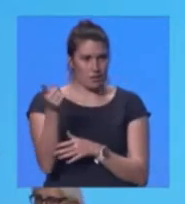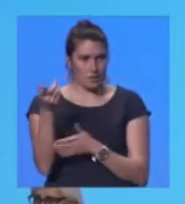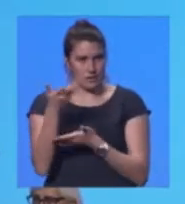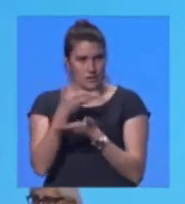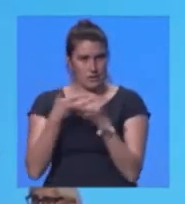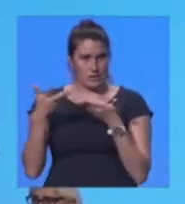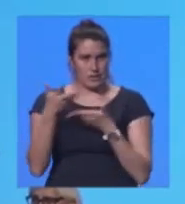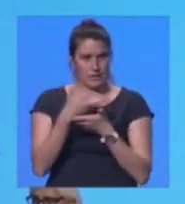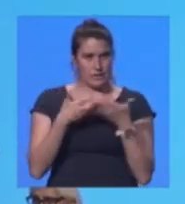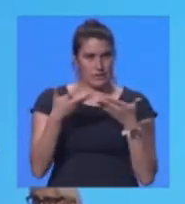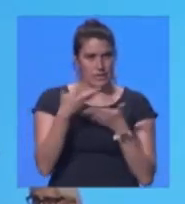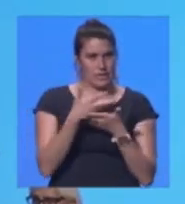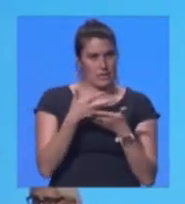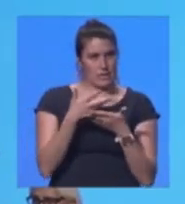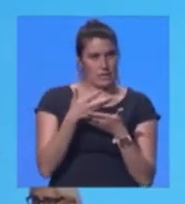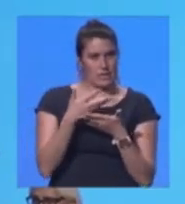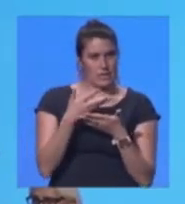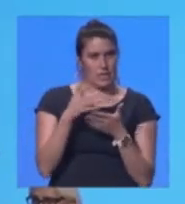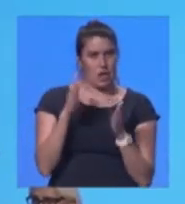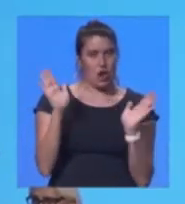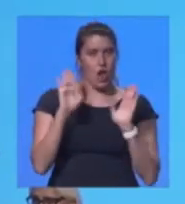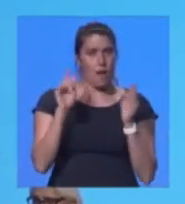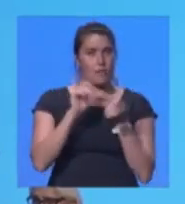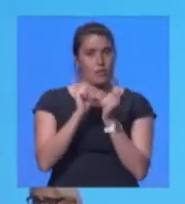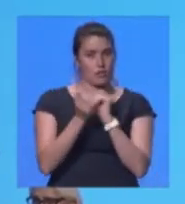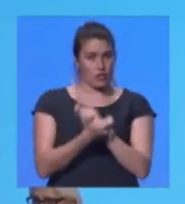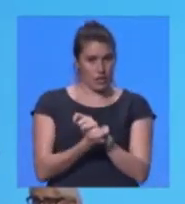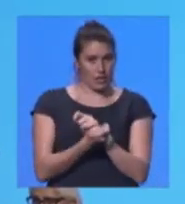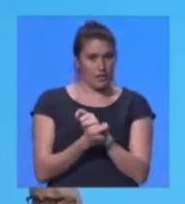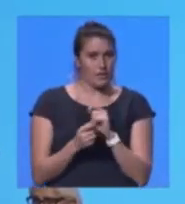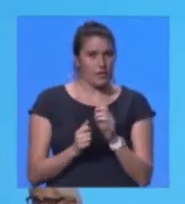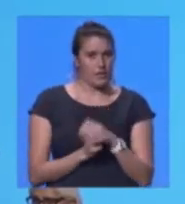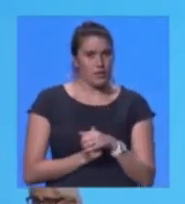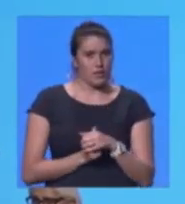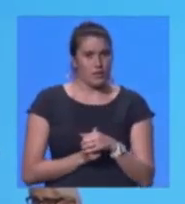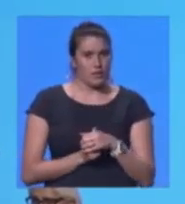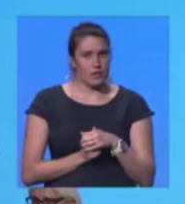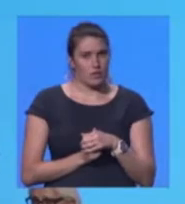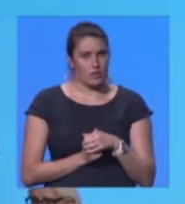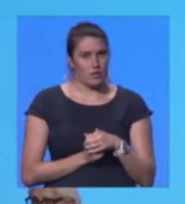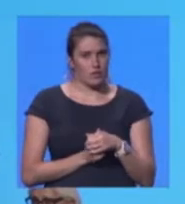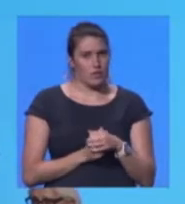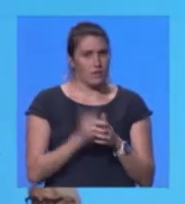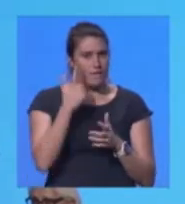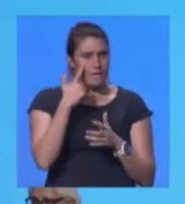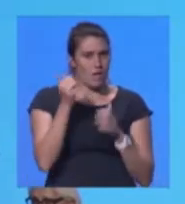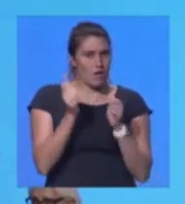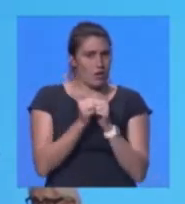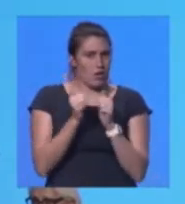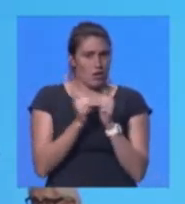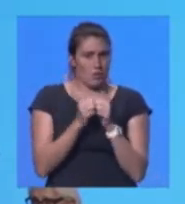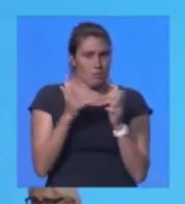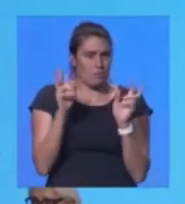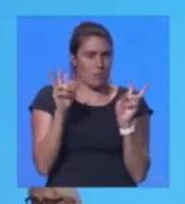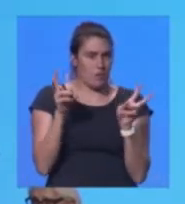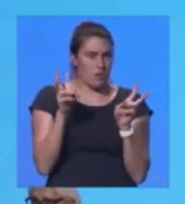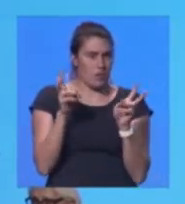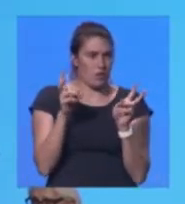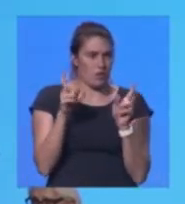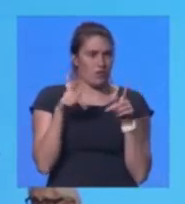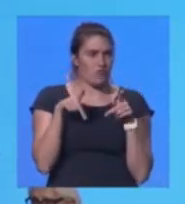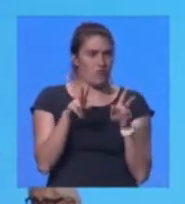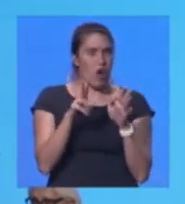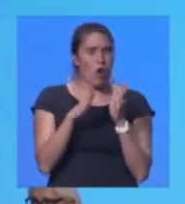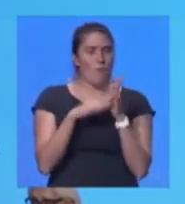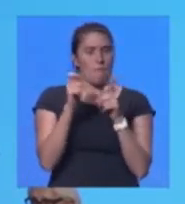climate change, renewable energy, to find a document called the Roadmap to